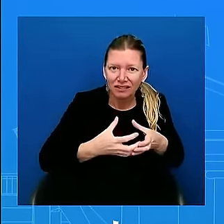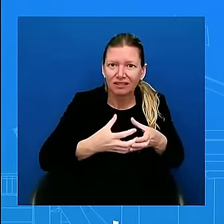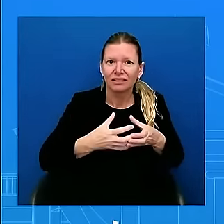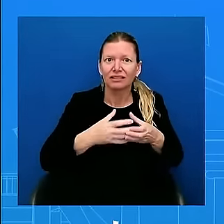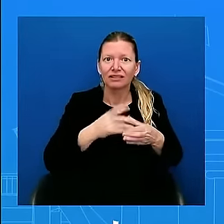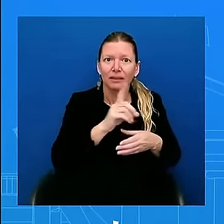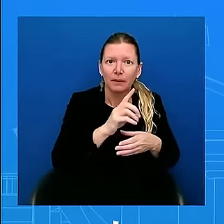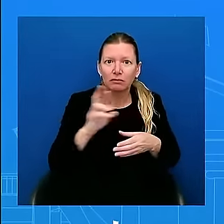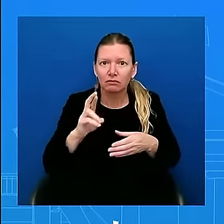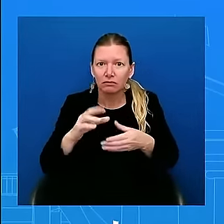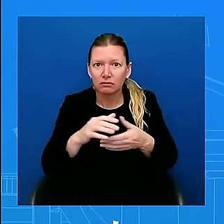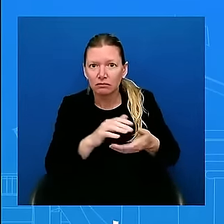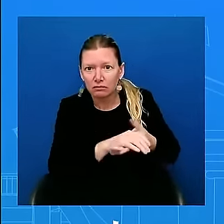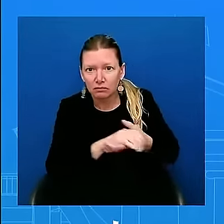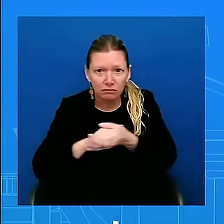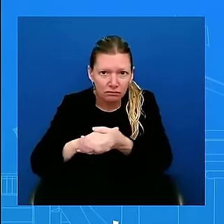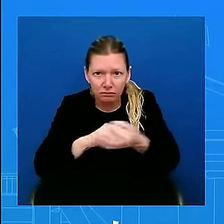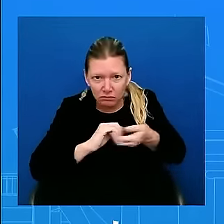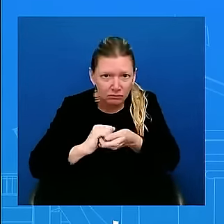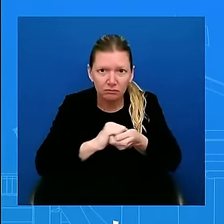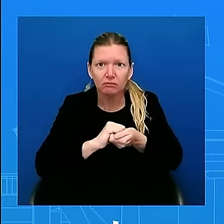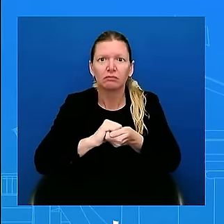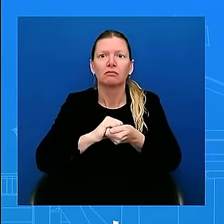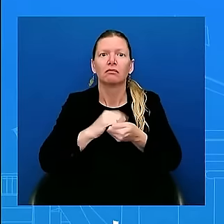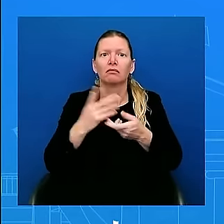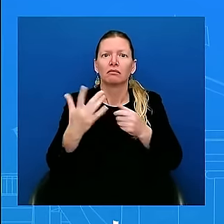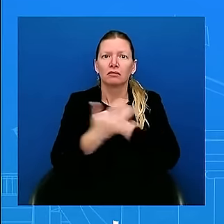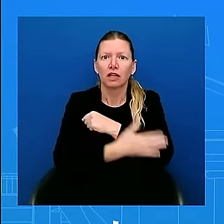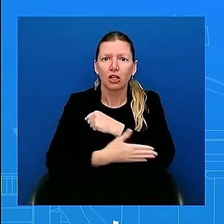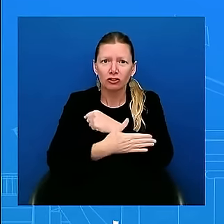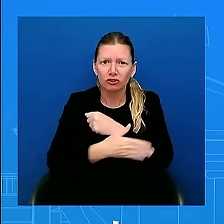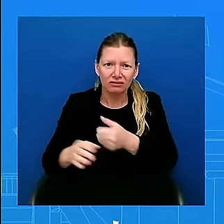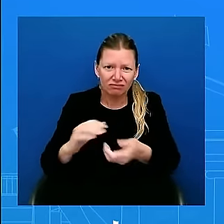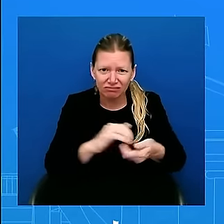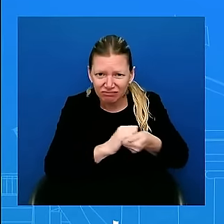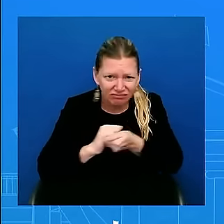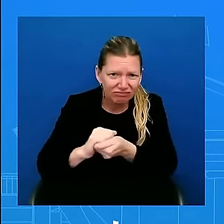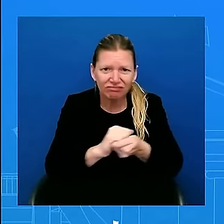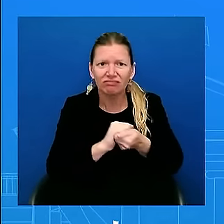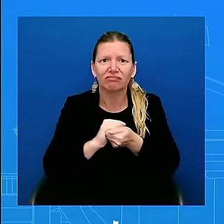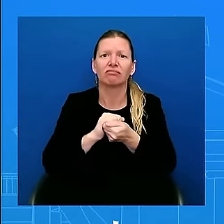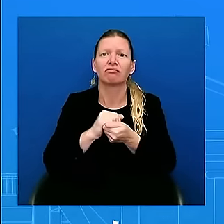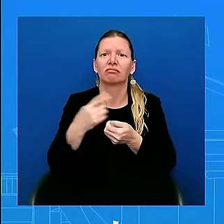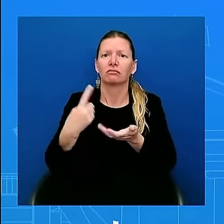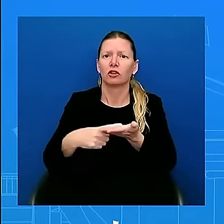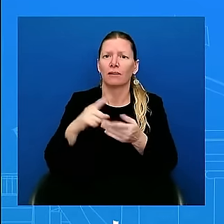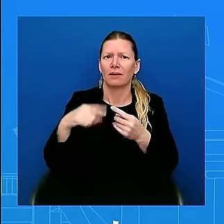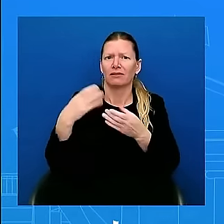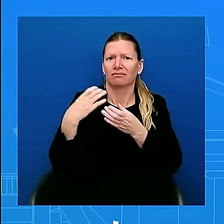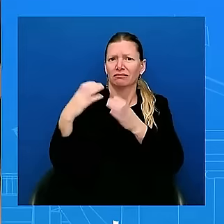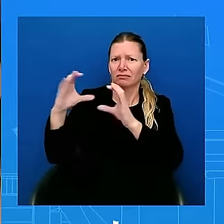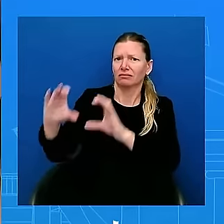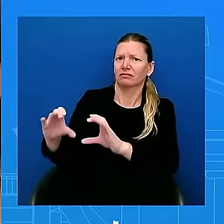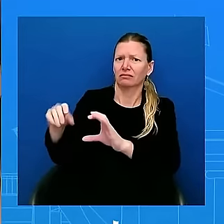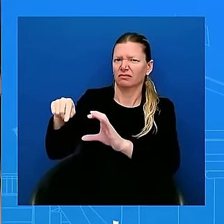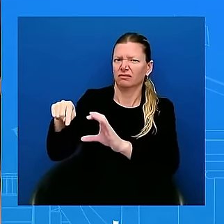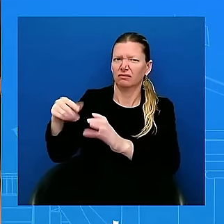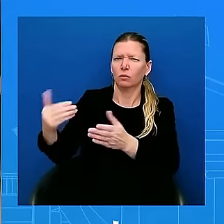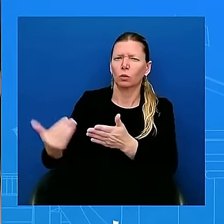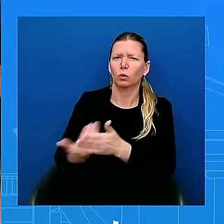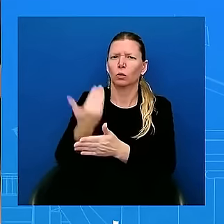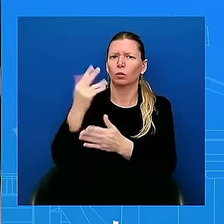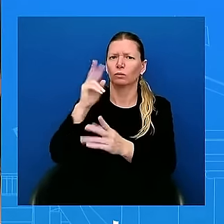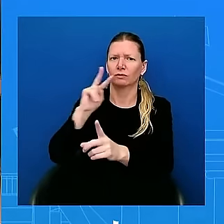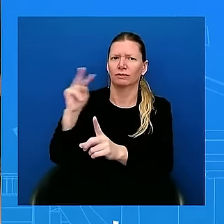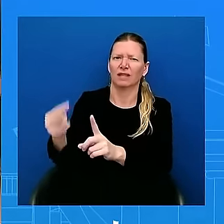clearly why he decided to make this decision. And I believe the American people got it. They understood it. It was clear I wouldn't be asked the question, but I'll move